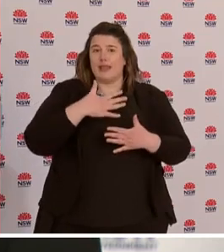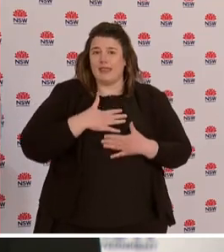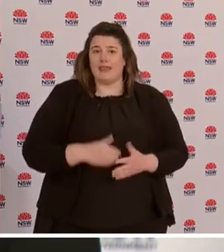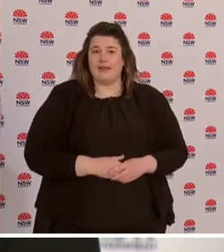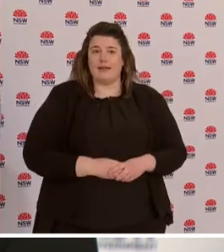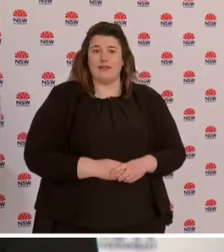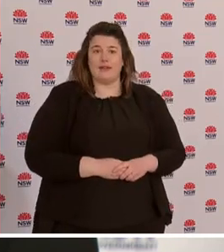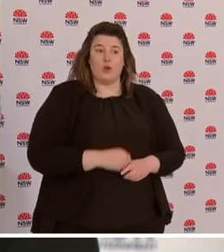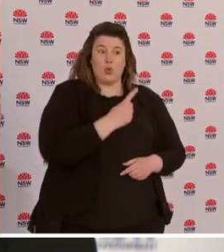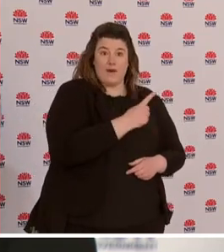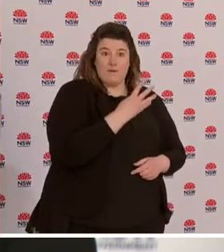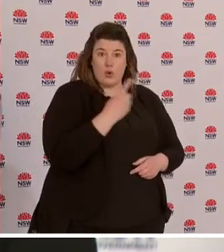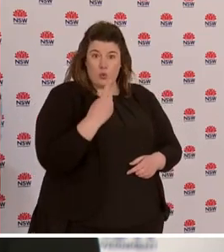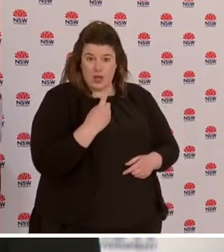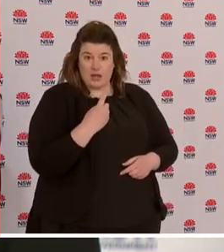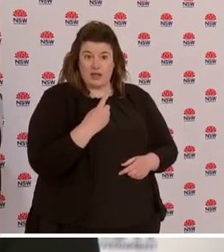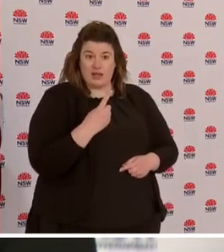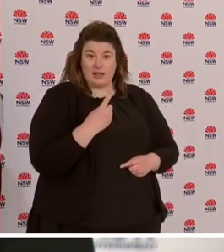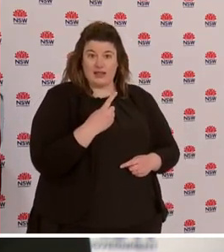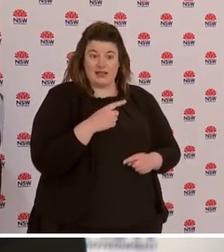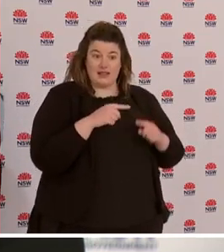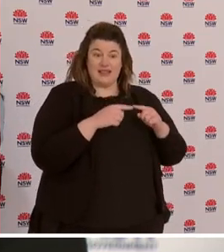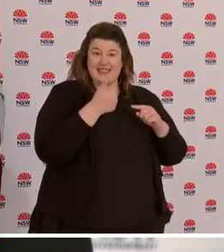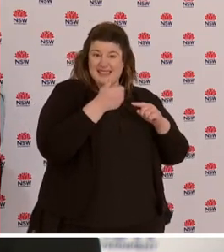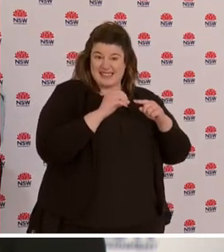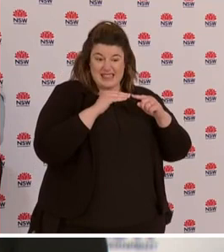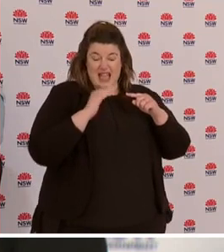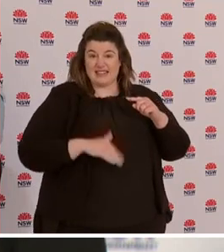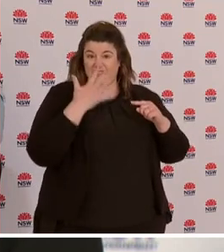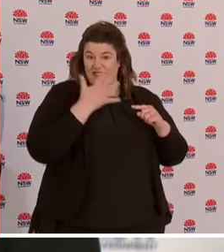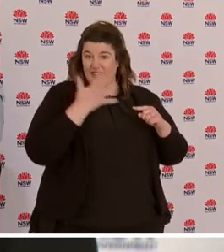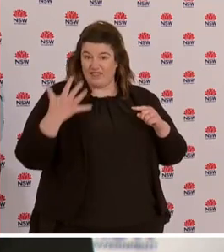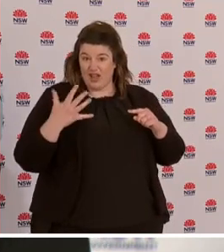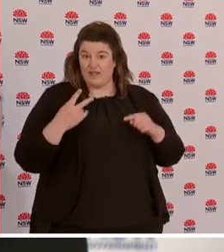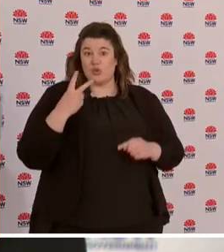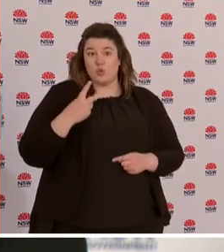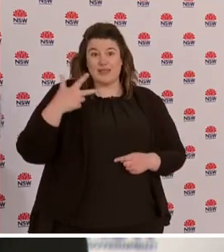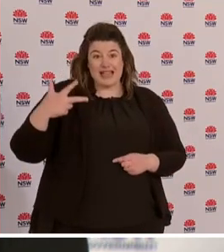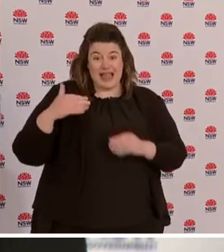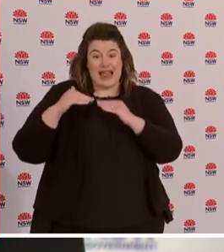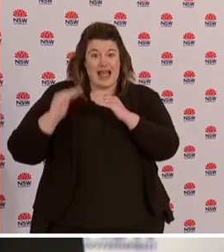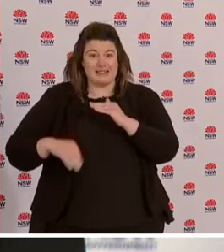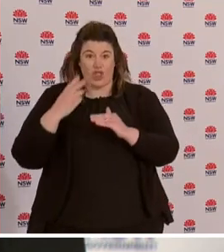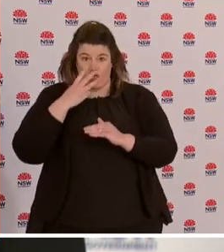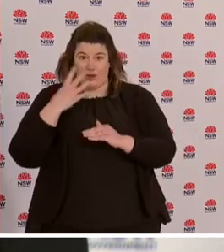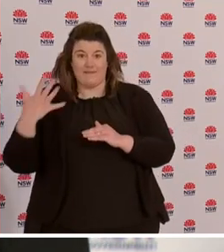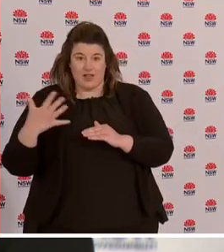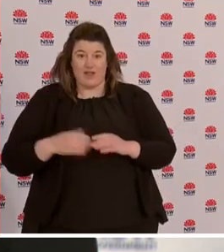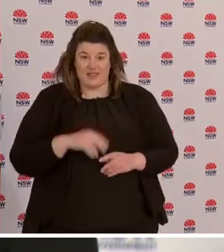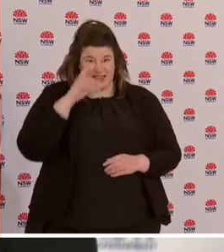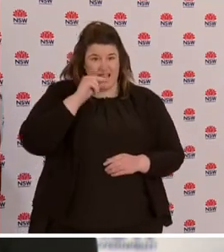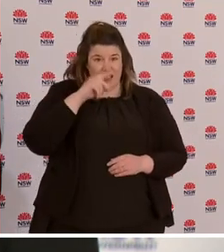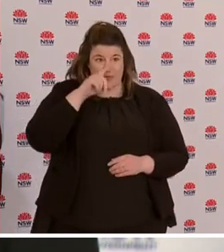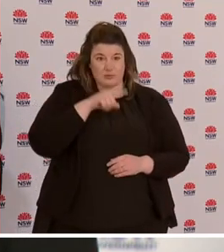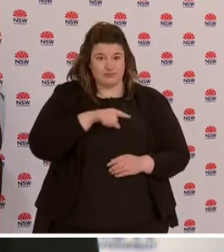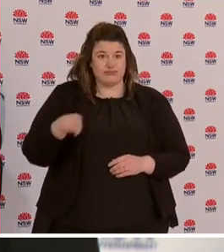60 are under the age of 55 and 28 under the age of 35. And of the 43 people in